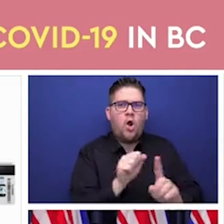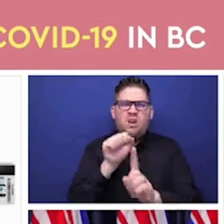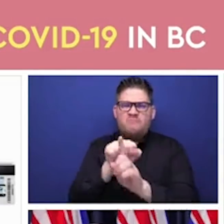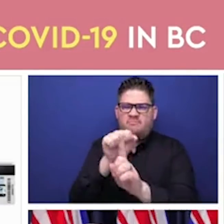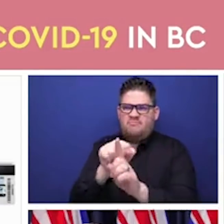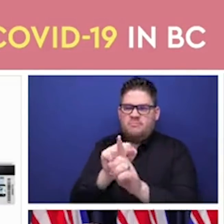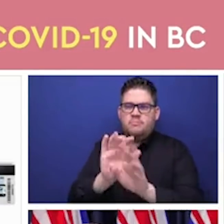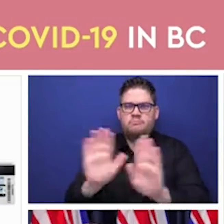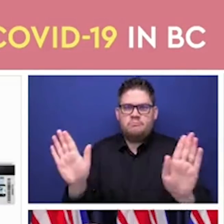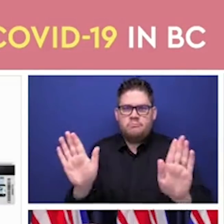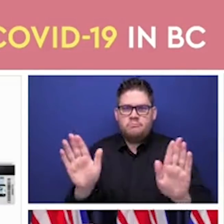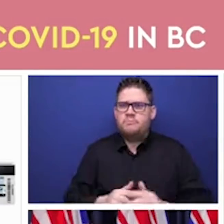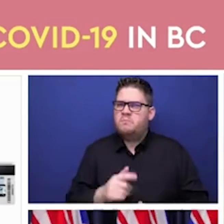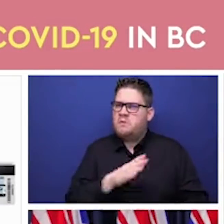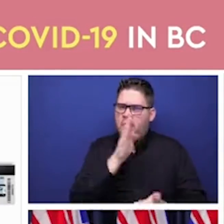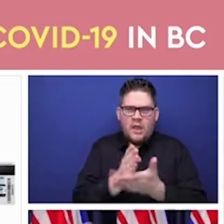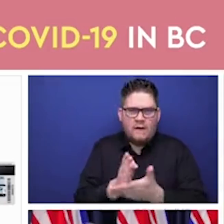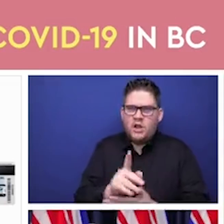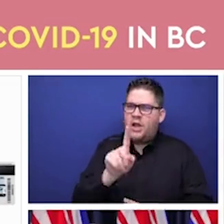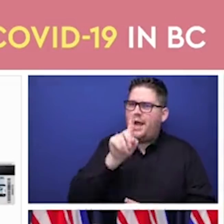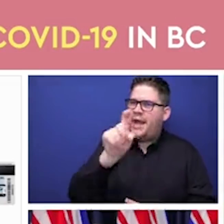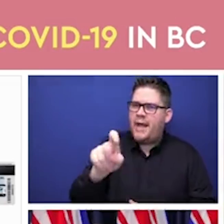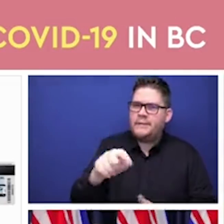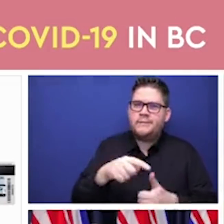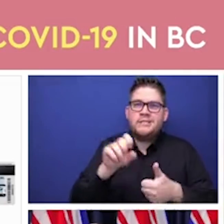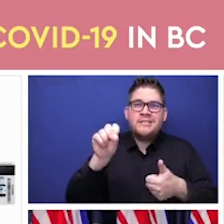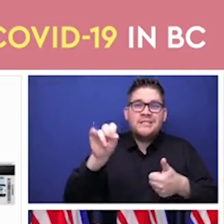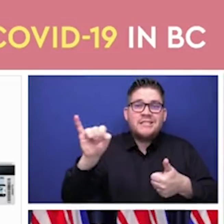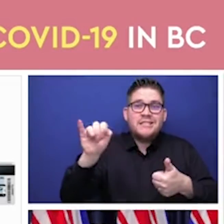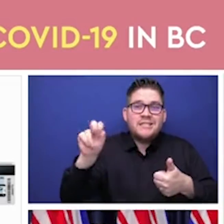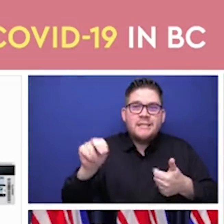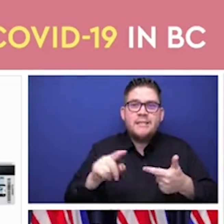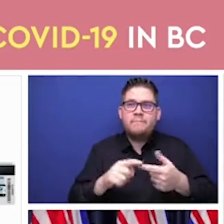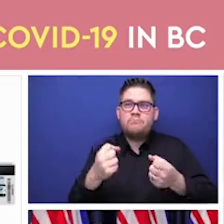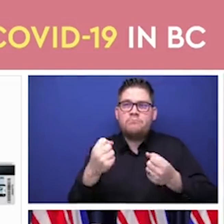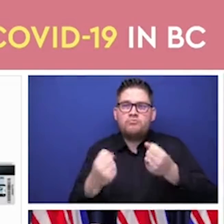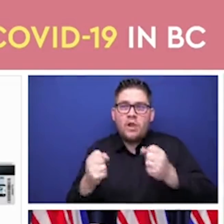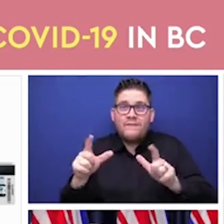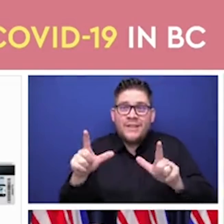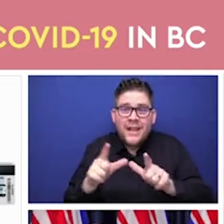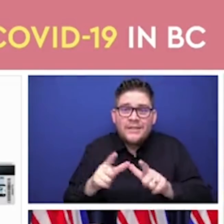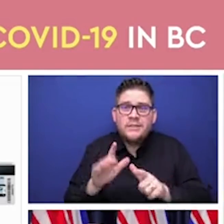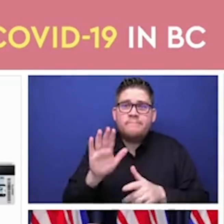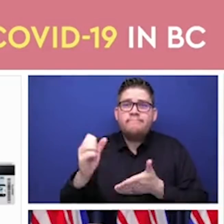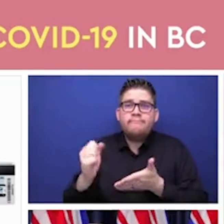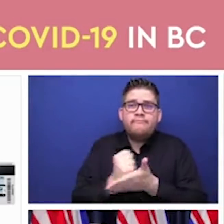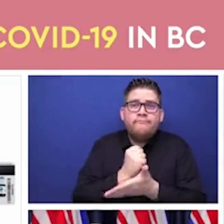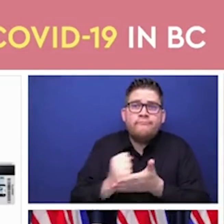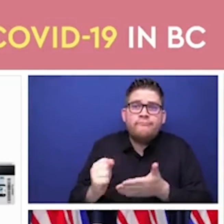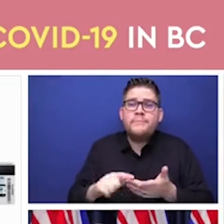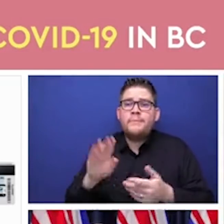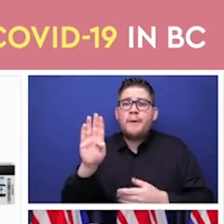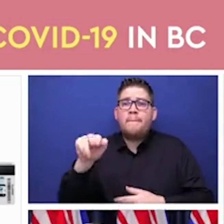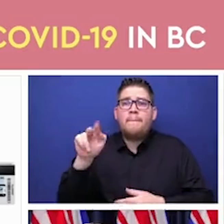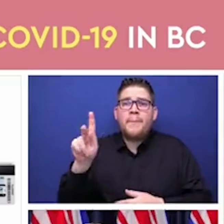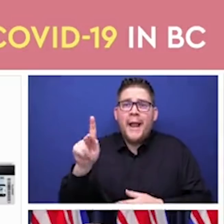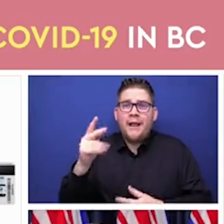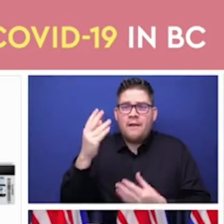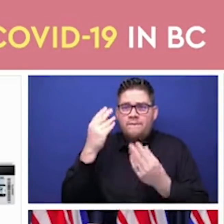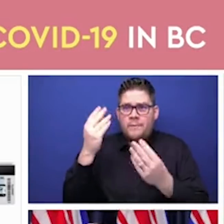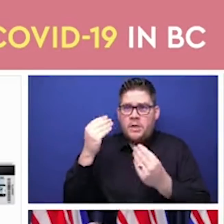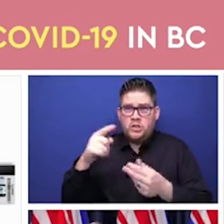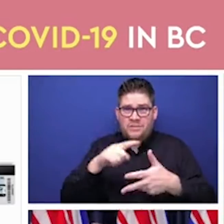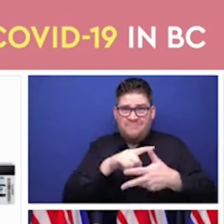their first and last name. They will be providing their date of birth, and if they're ineligible for that week, they will be nicely